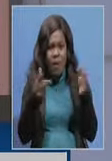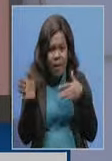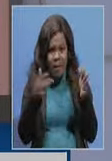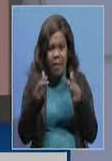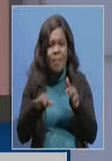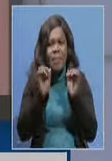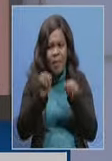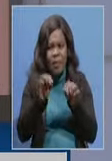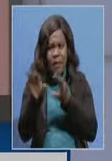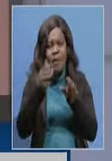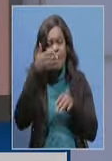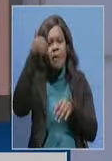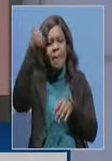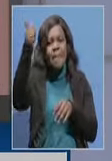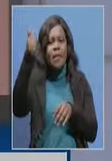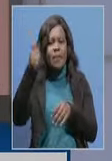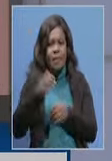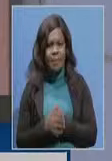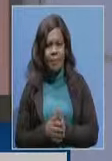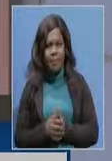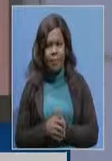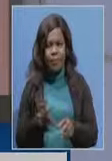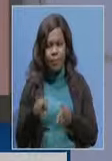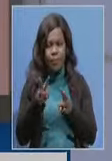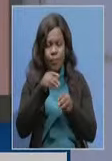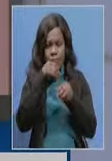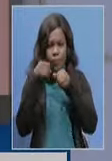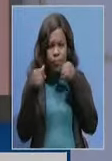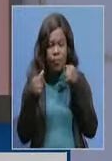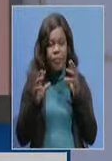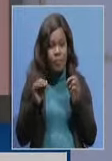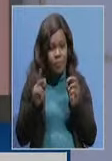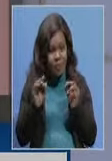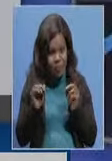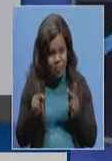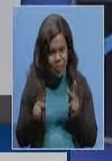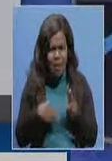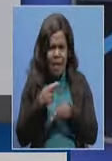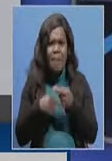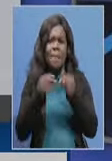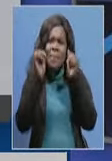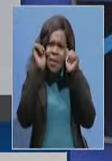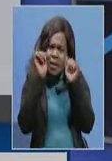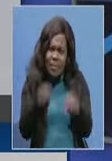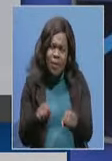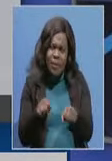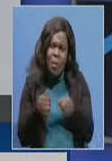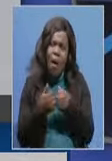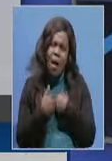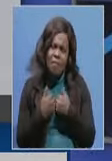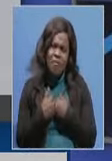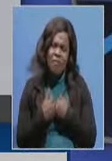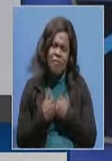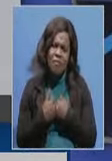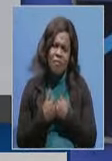do better in times when there are droughts, for example. Is it possible then to